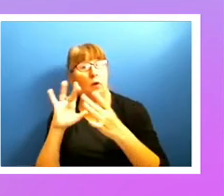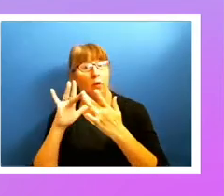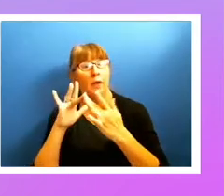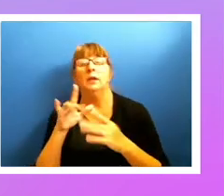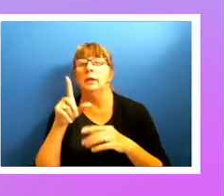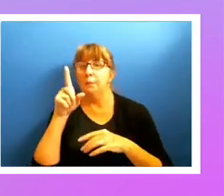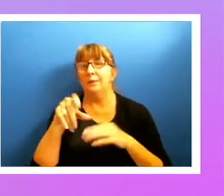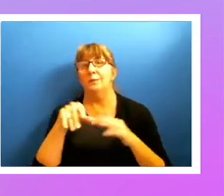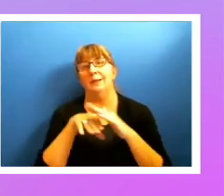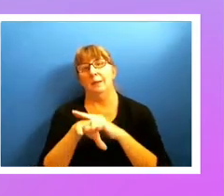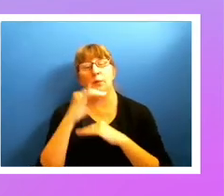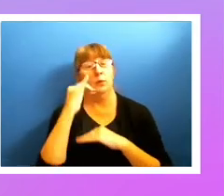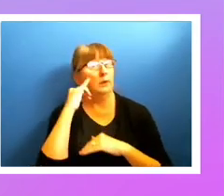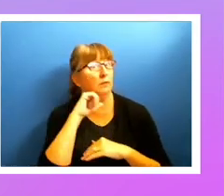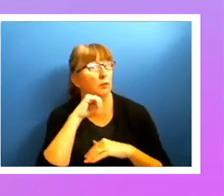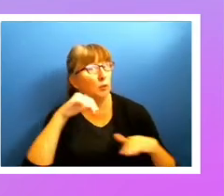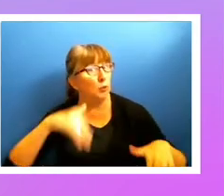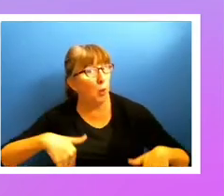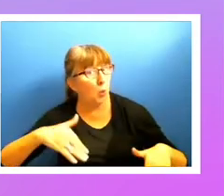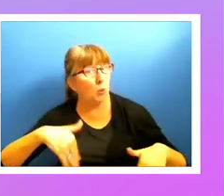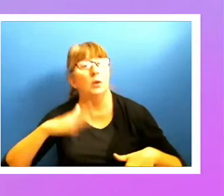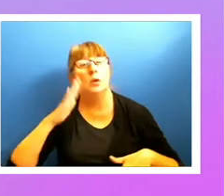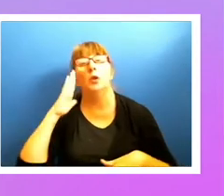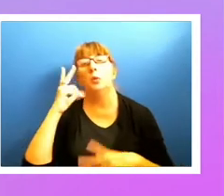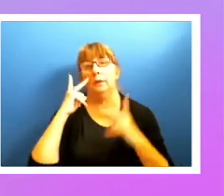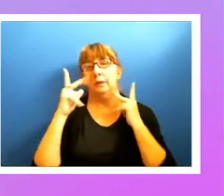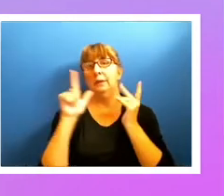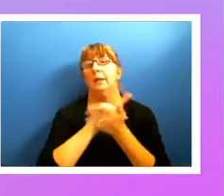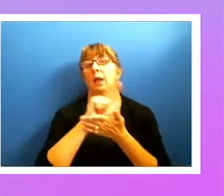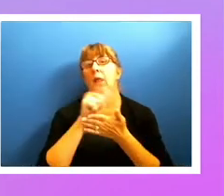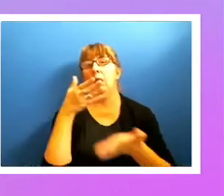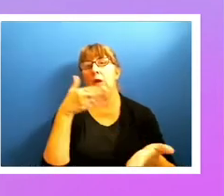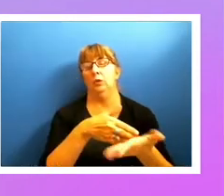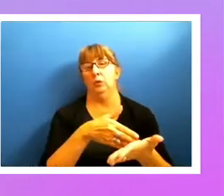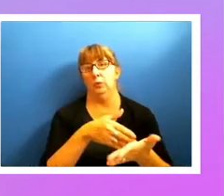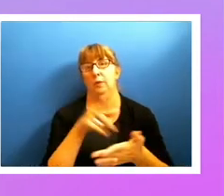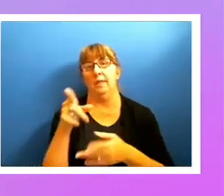very likely, you're going to eventually see a lawsuit in that space.